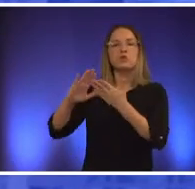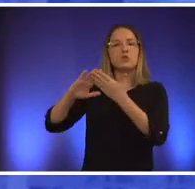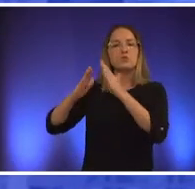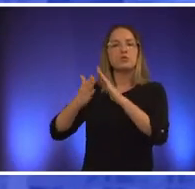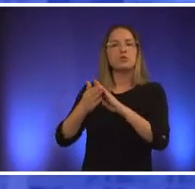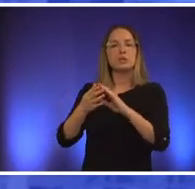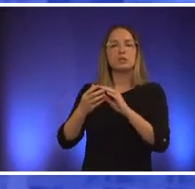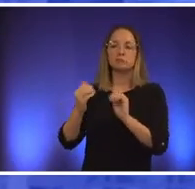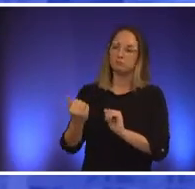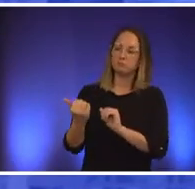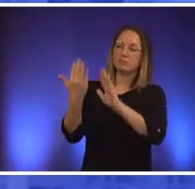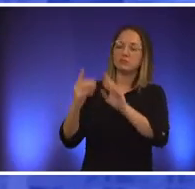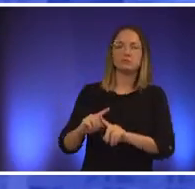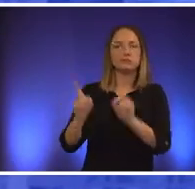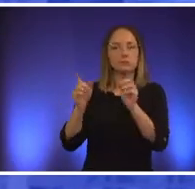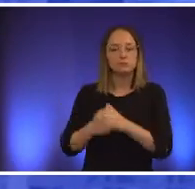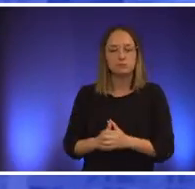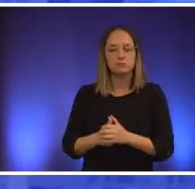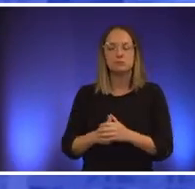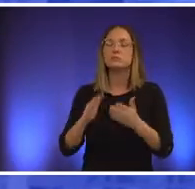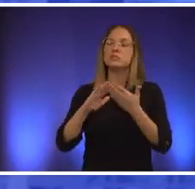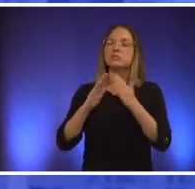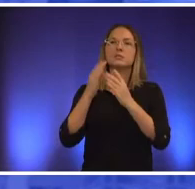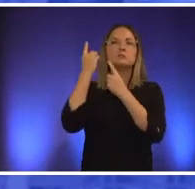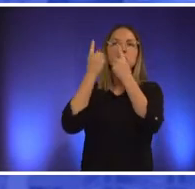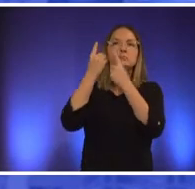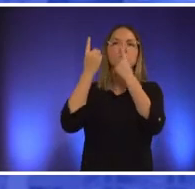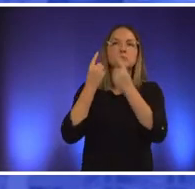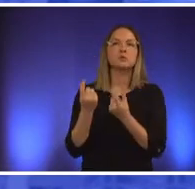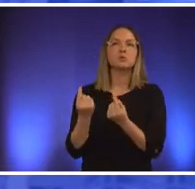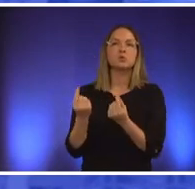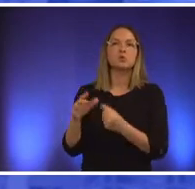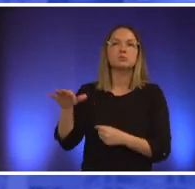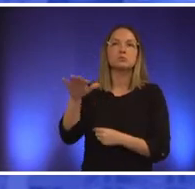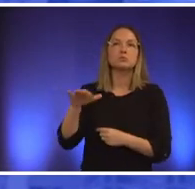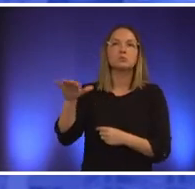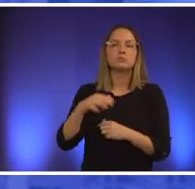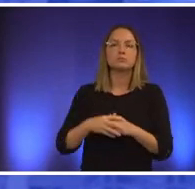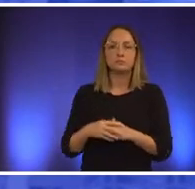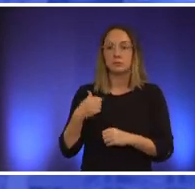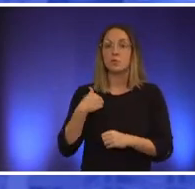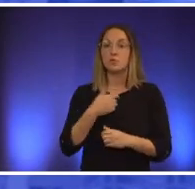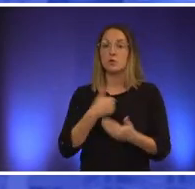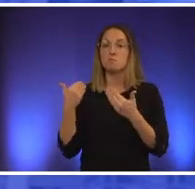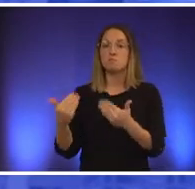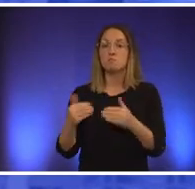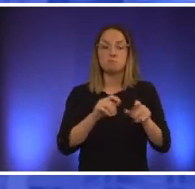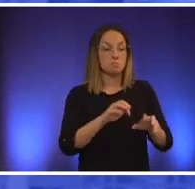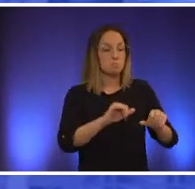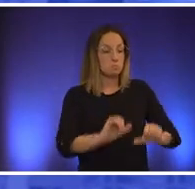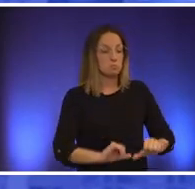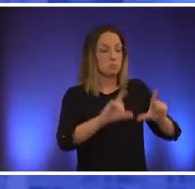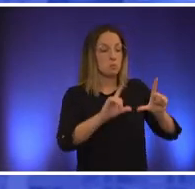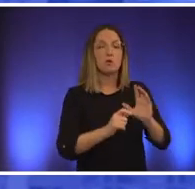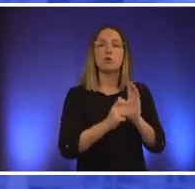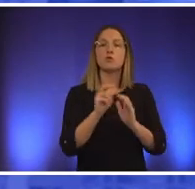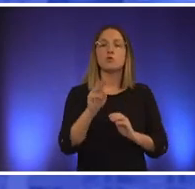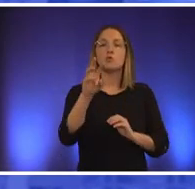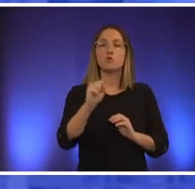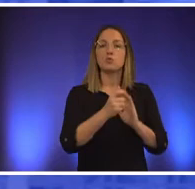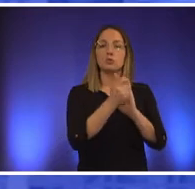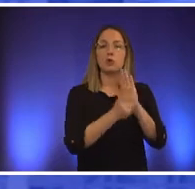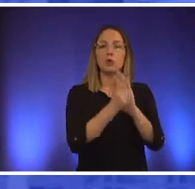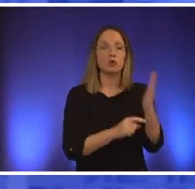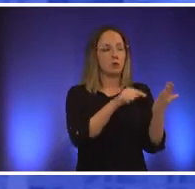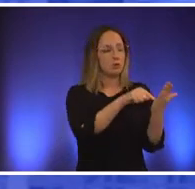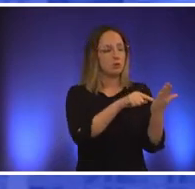and the city's been thinking about doing something there and we pulled it up on the on the on the news uh article about it the city have been